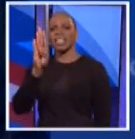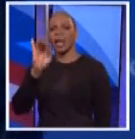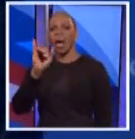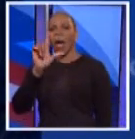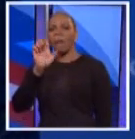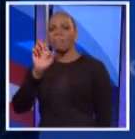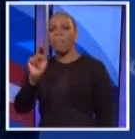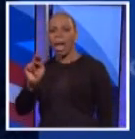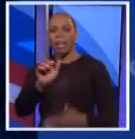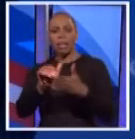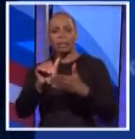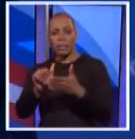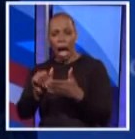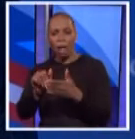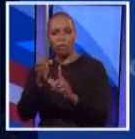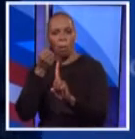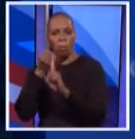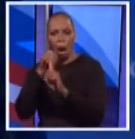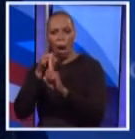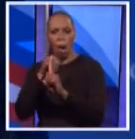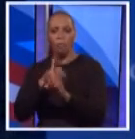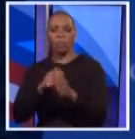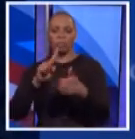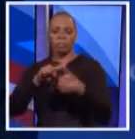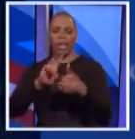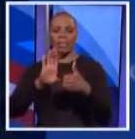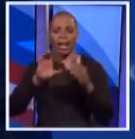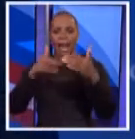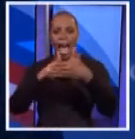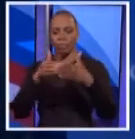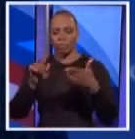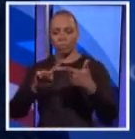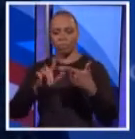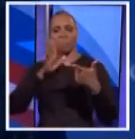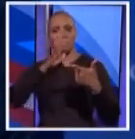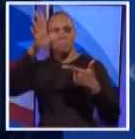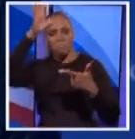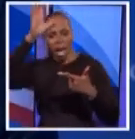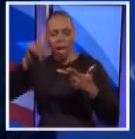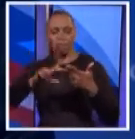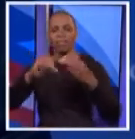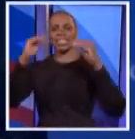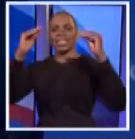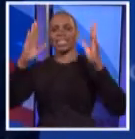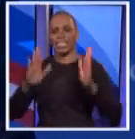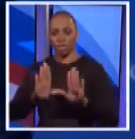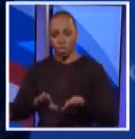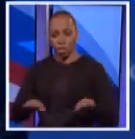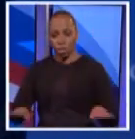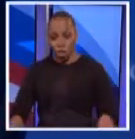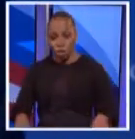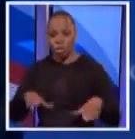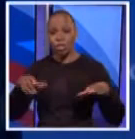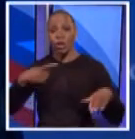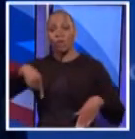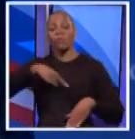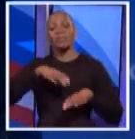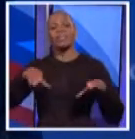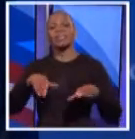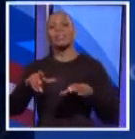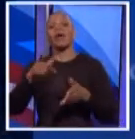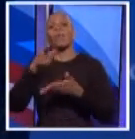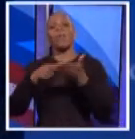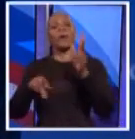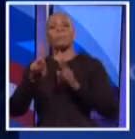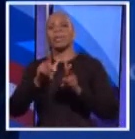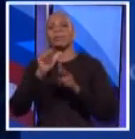That had a huge impact on the city, on the classroom, on parents, on kids, teachers. And we did that by doing something that people didn't think could be done. We broke what